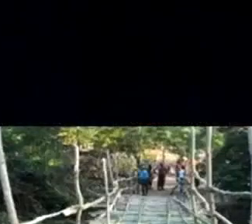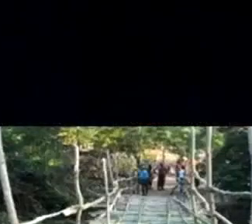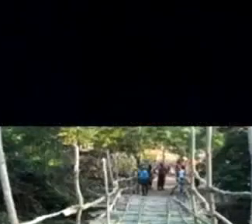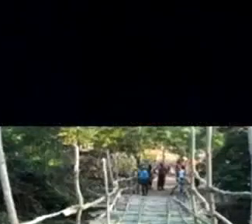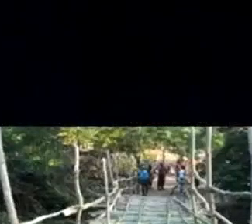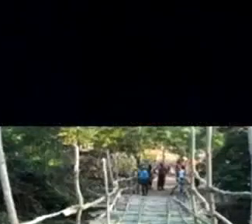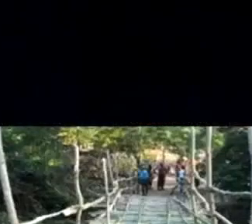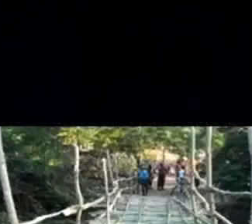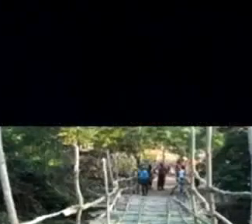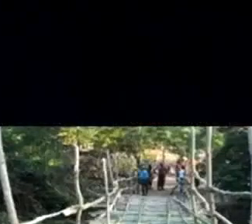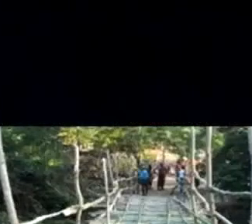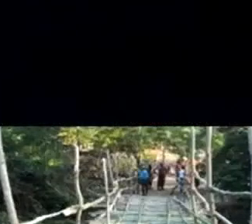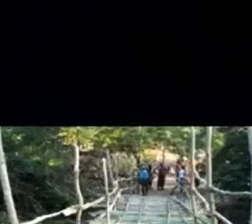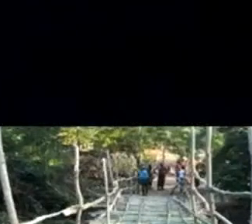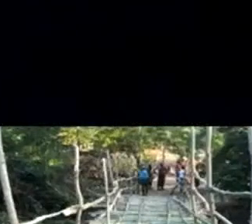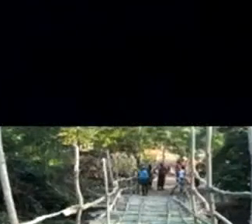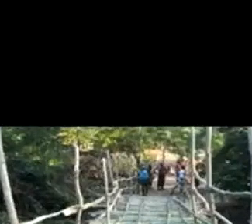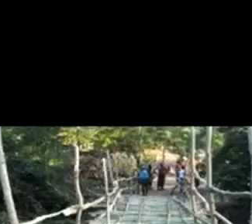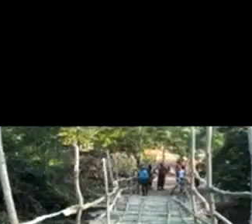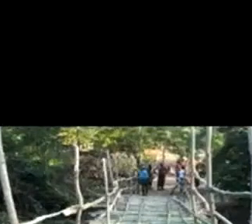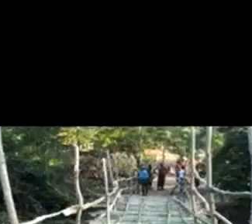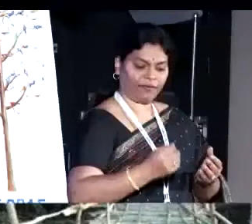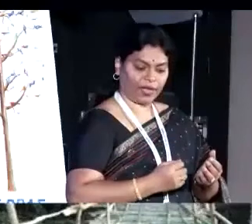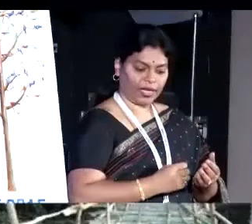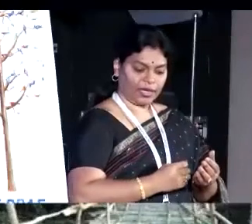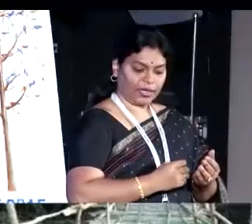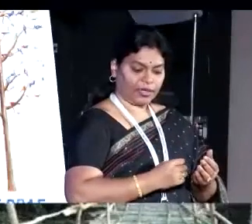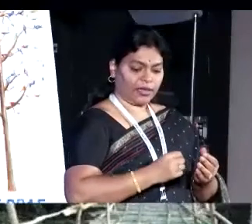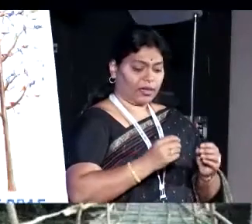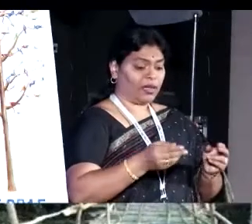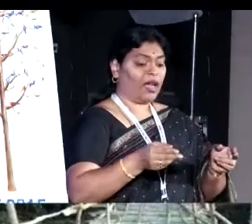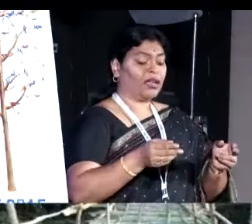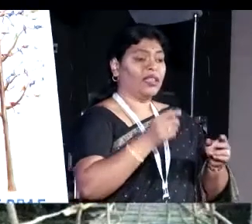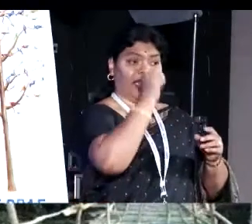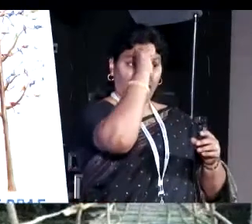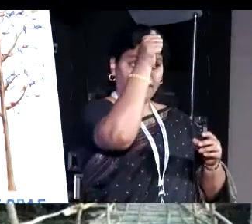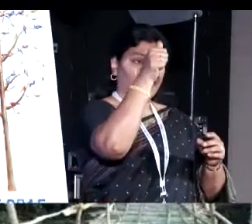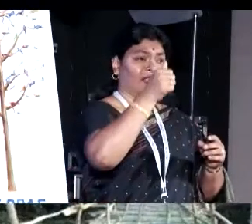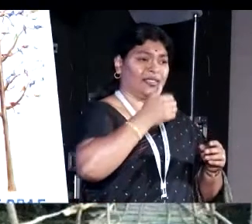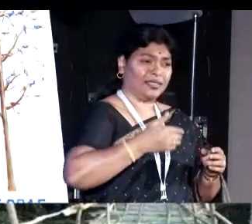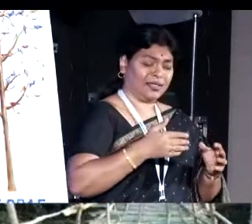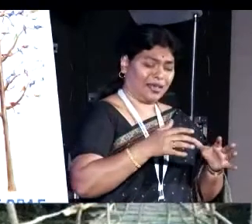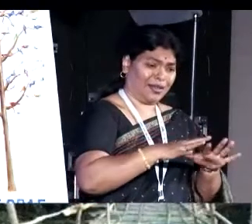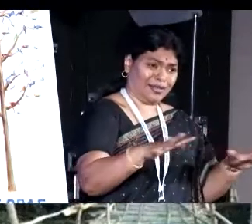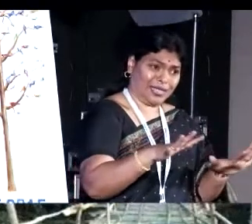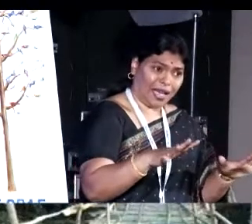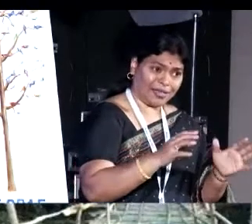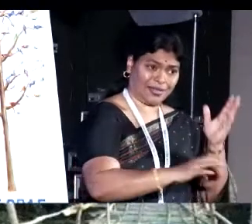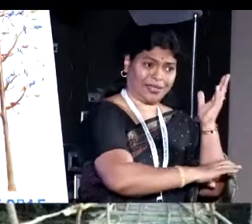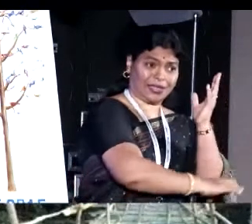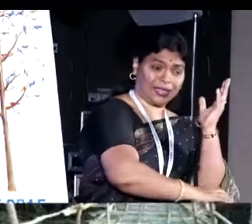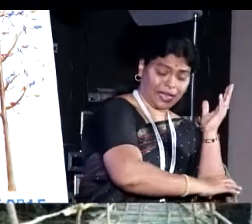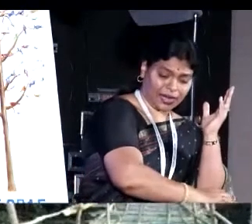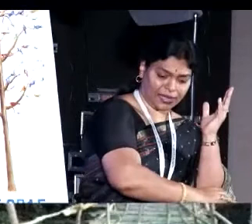This is how the relief is dignified, even relief is not given as charity. So, disaster, India is a disaster problem country, we all know, and now this